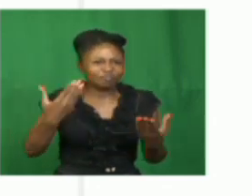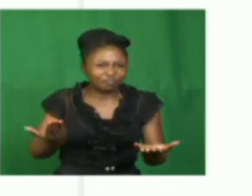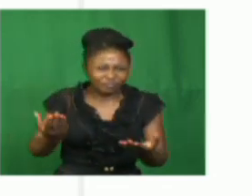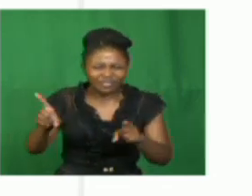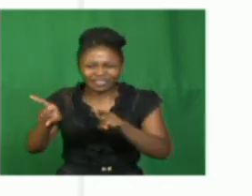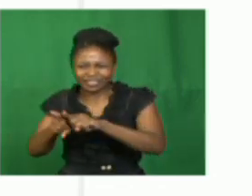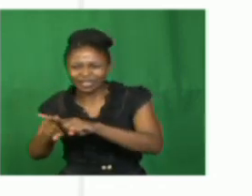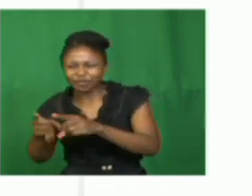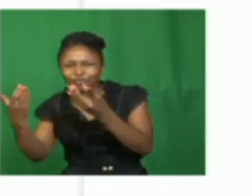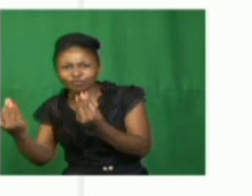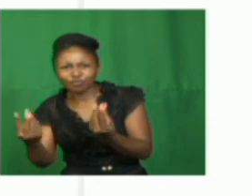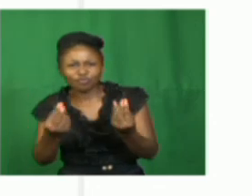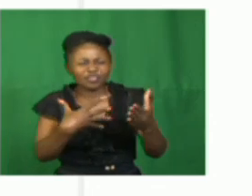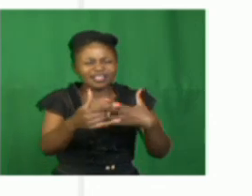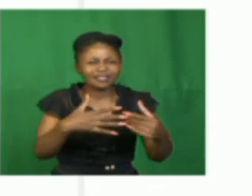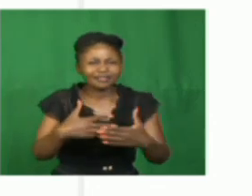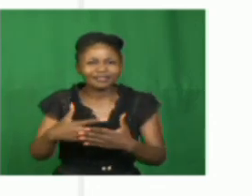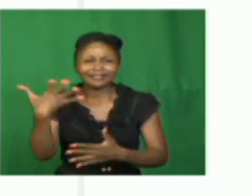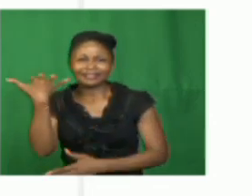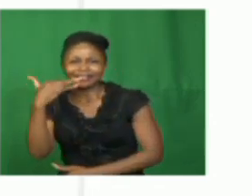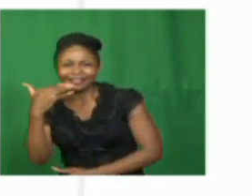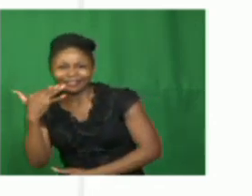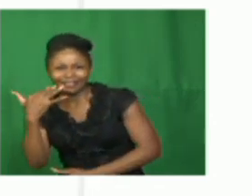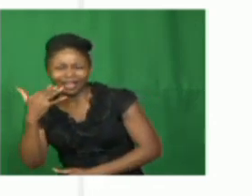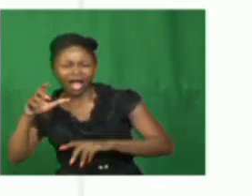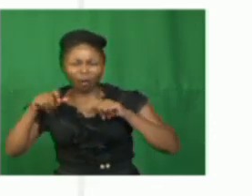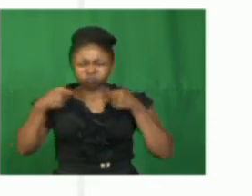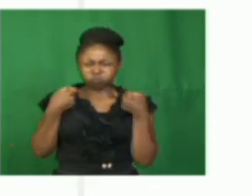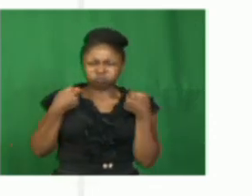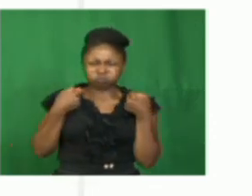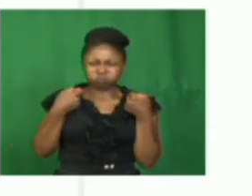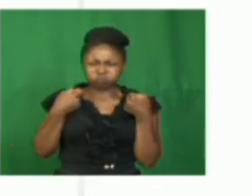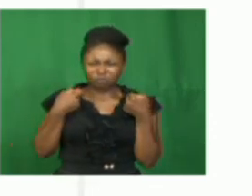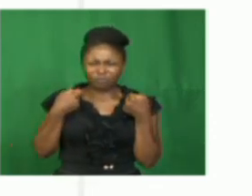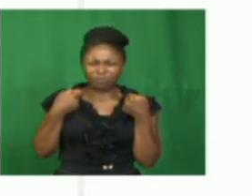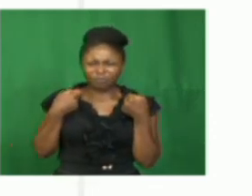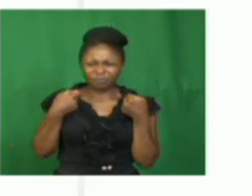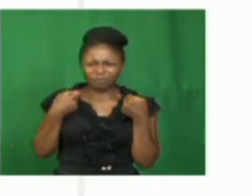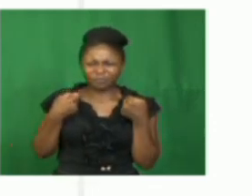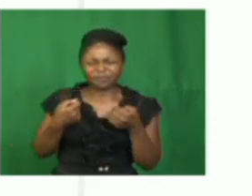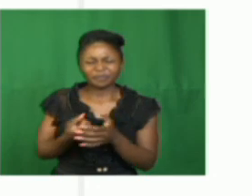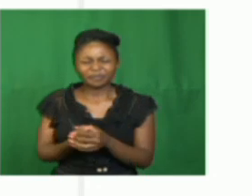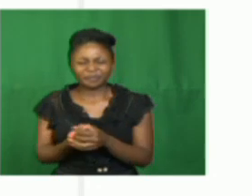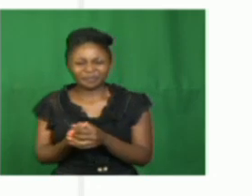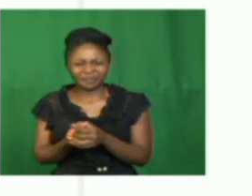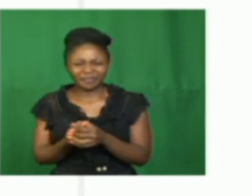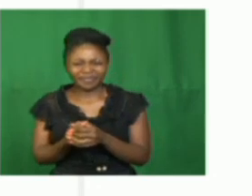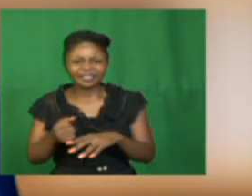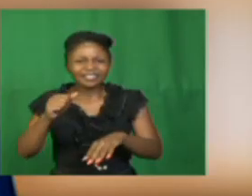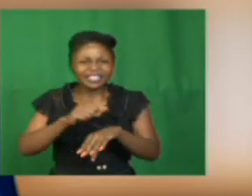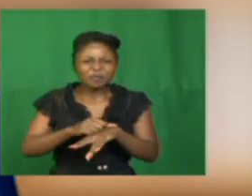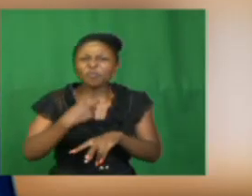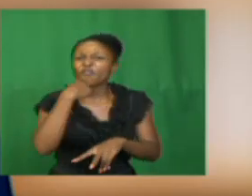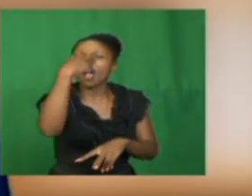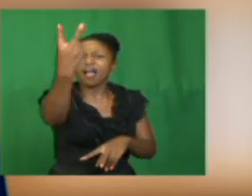they laugh, they frown, they can also shout.